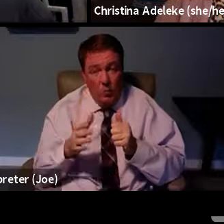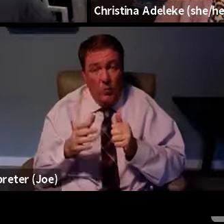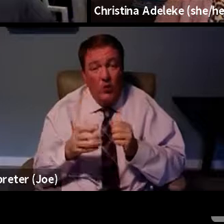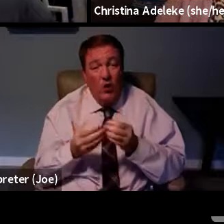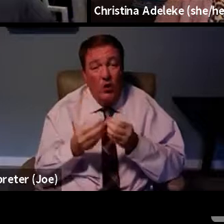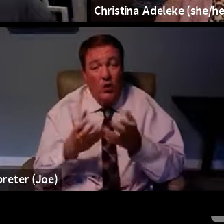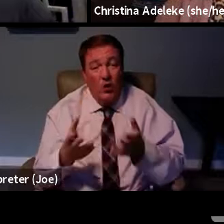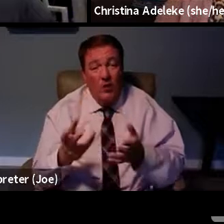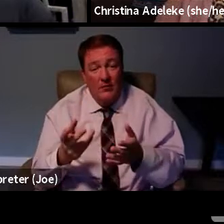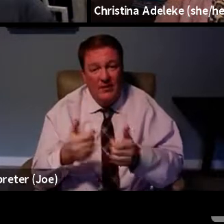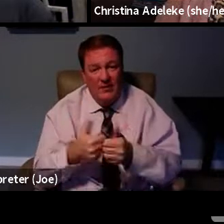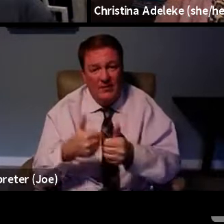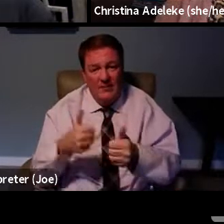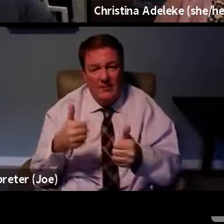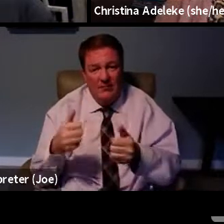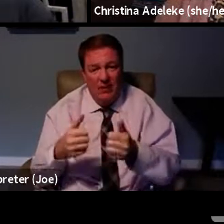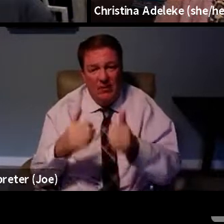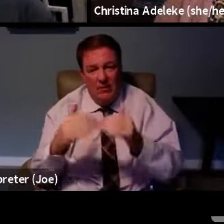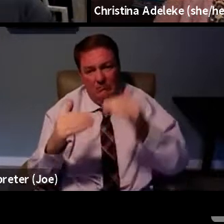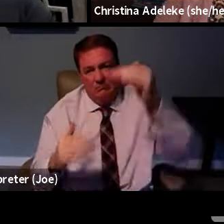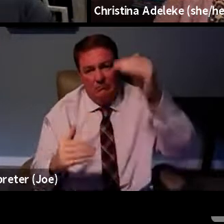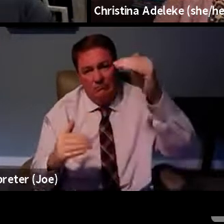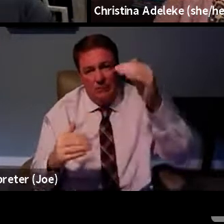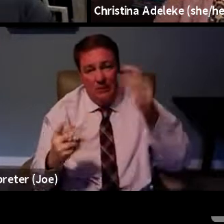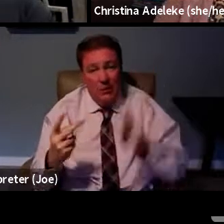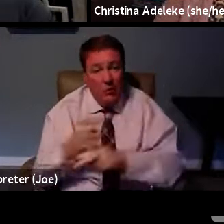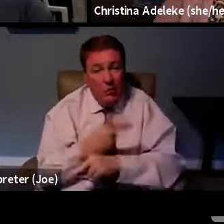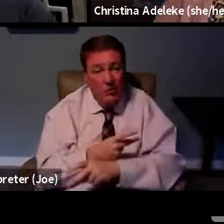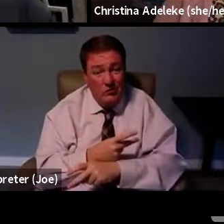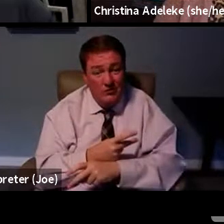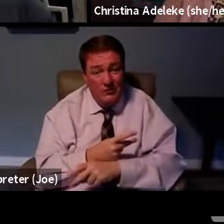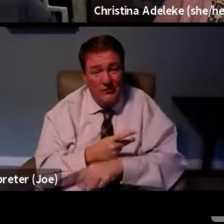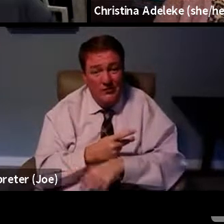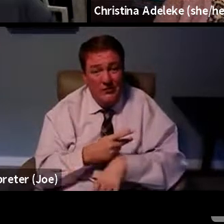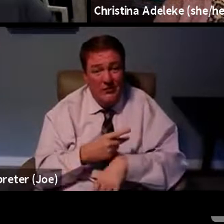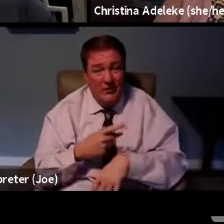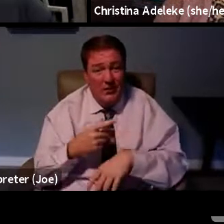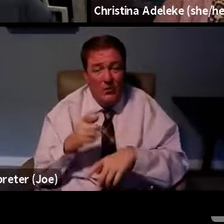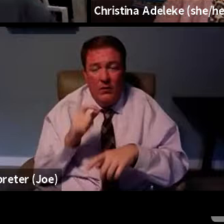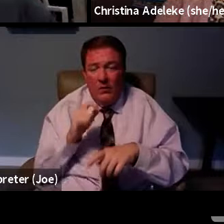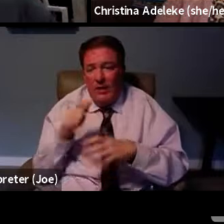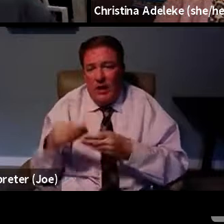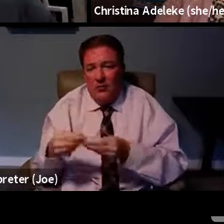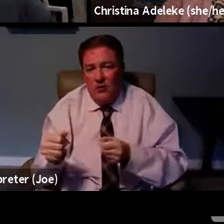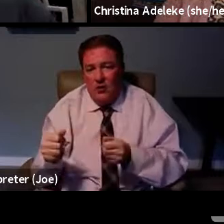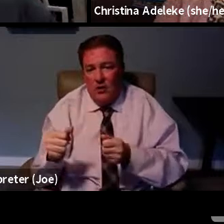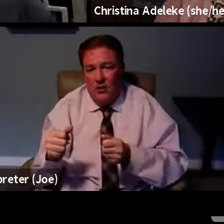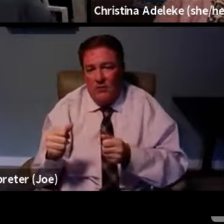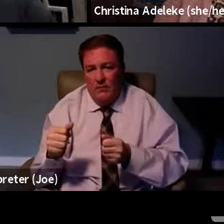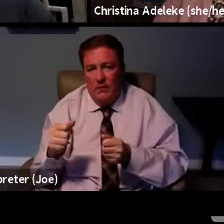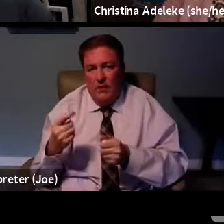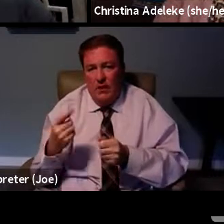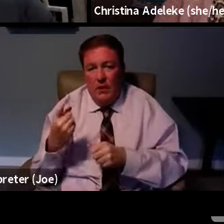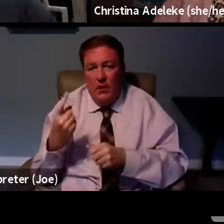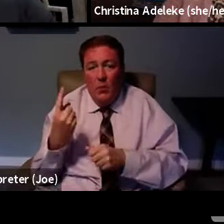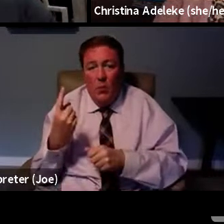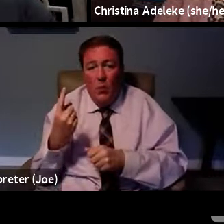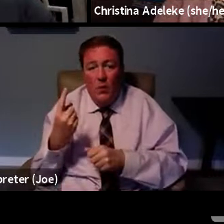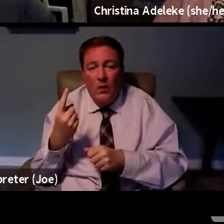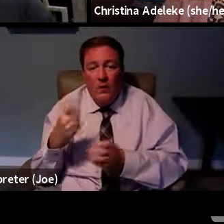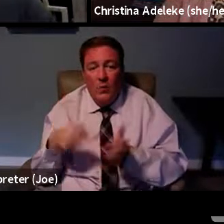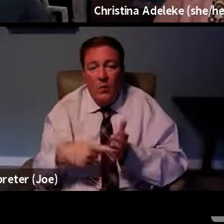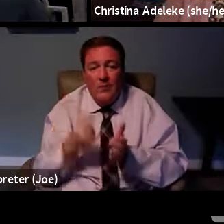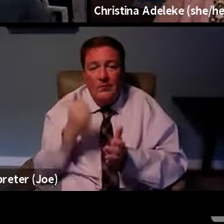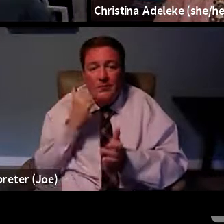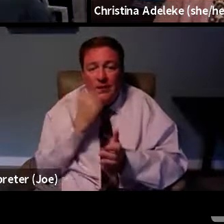the health disparities, right? We haven't still solved how we're going to get the once-appealed PrEP to the gay men of